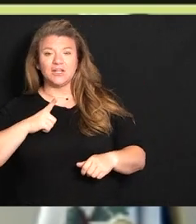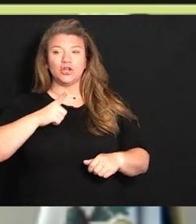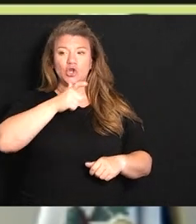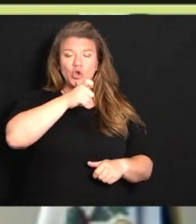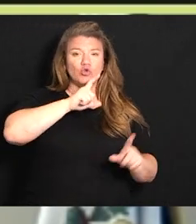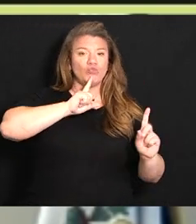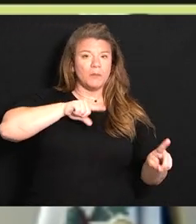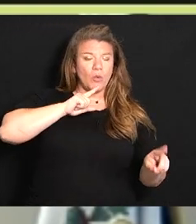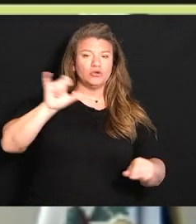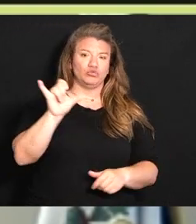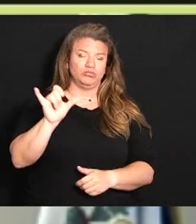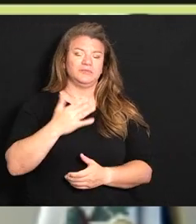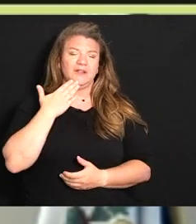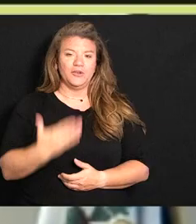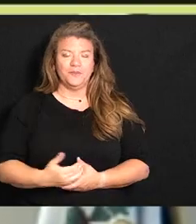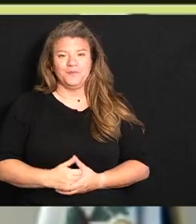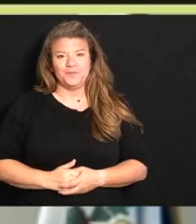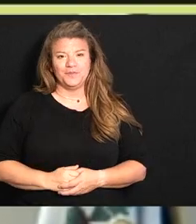out there so thank you